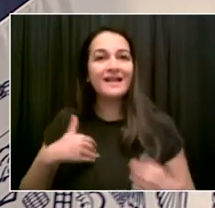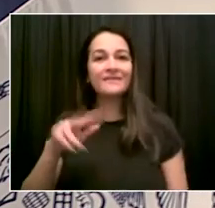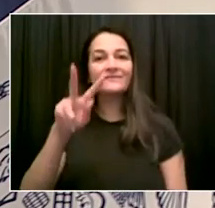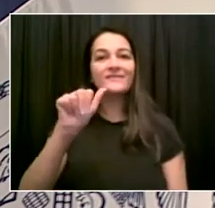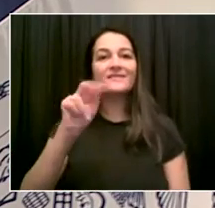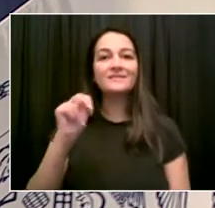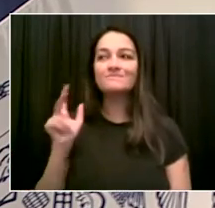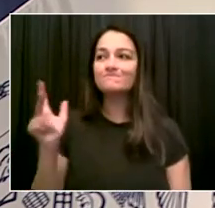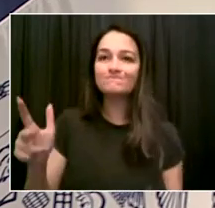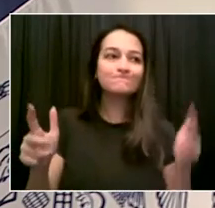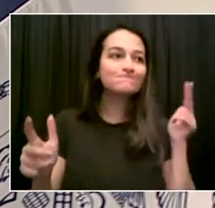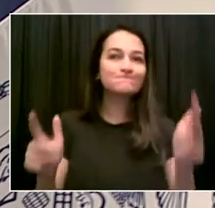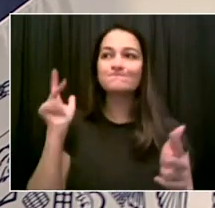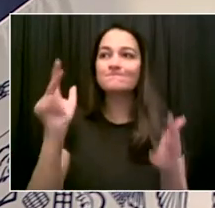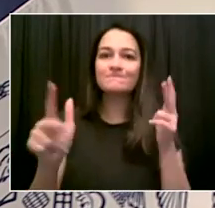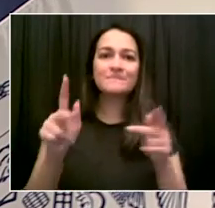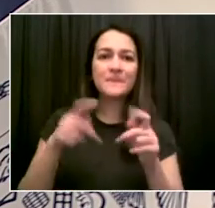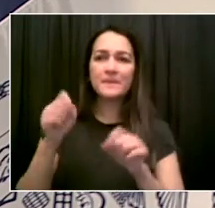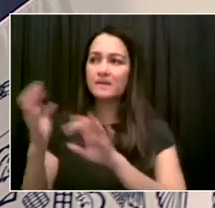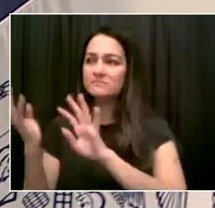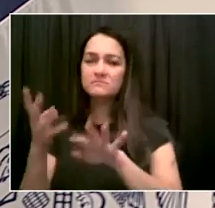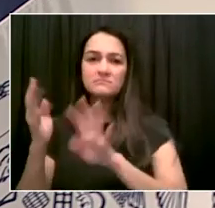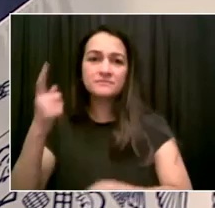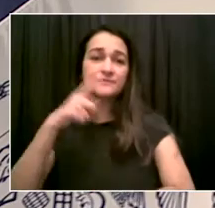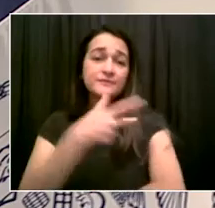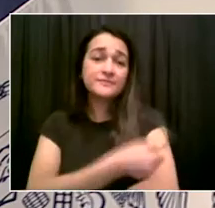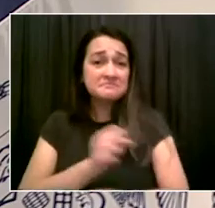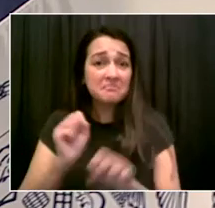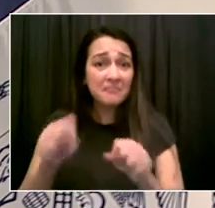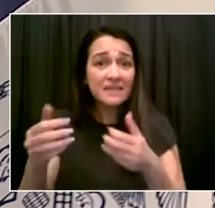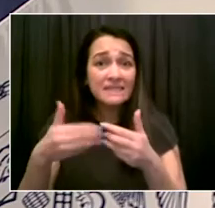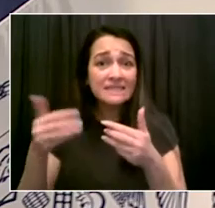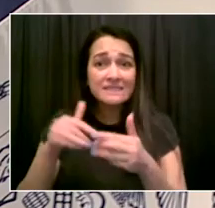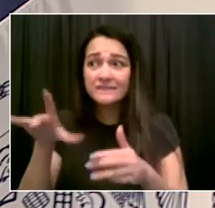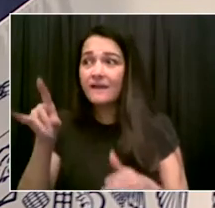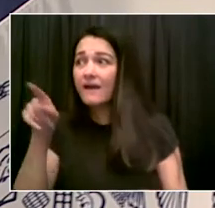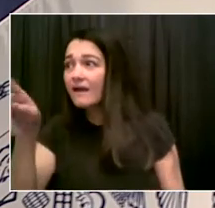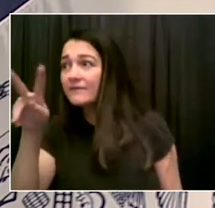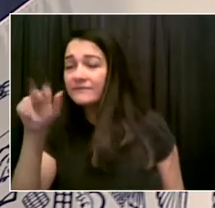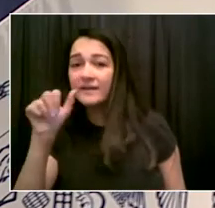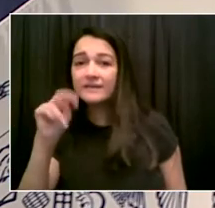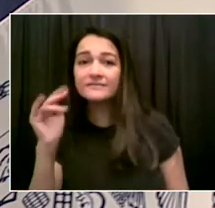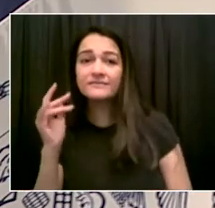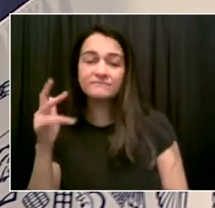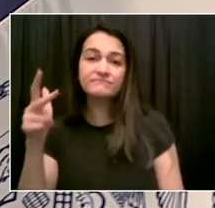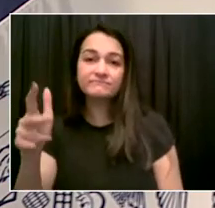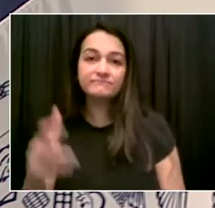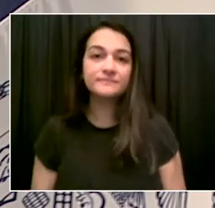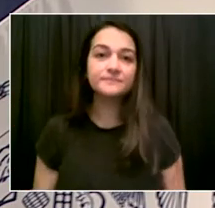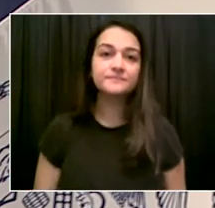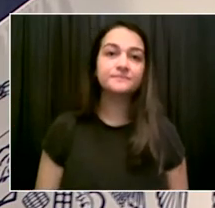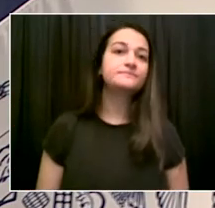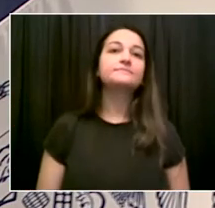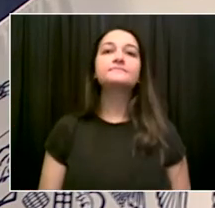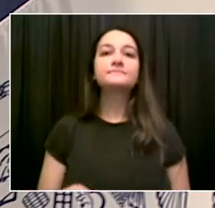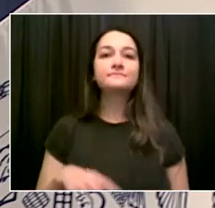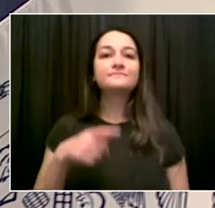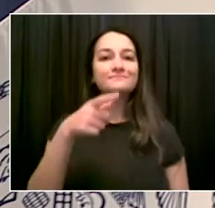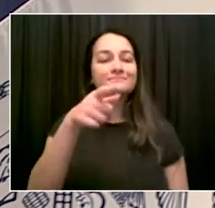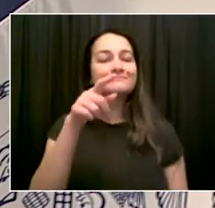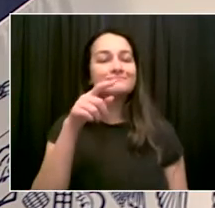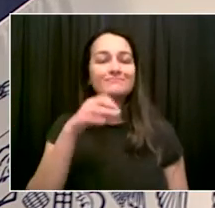want people to right then have that moment of inspiration, come get that first shot, and then they're on their way to a lot more safety and a lot more freedom.